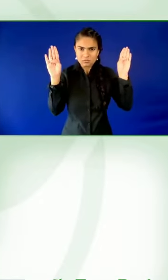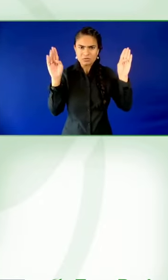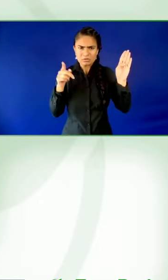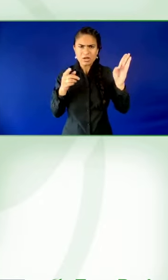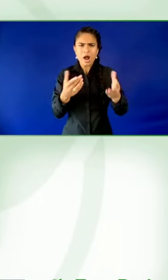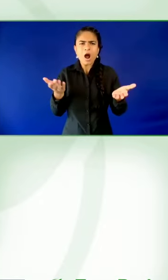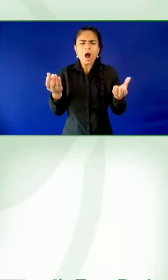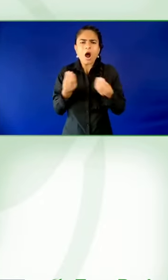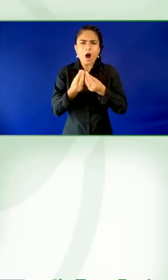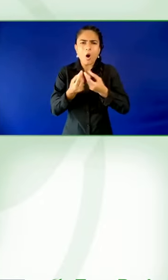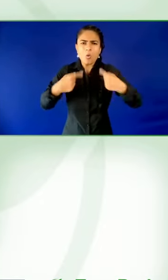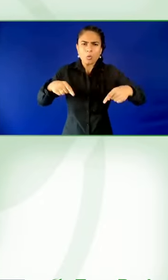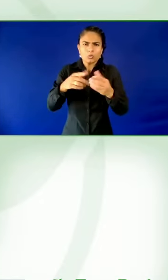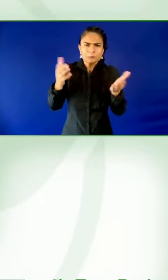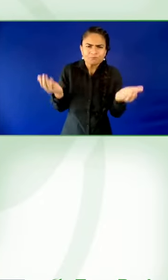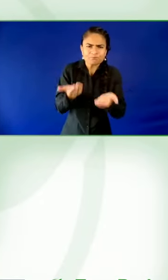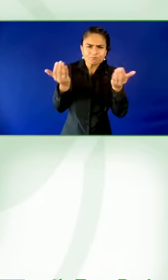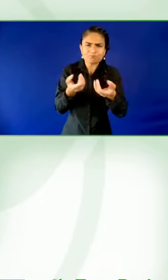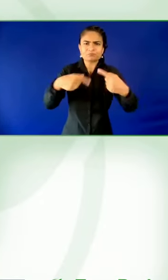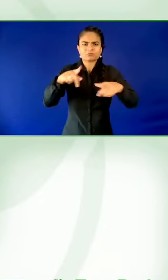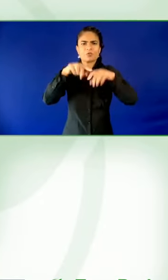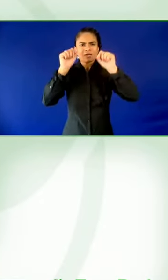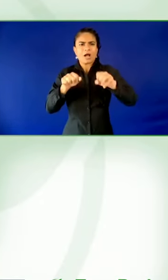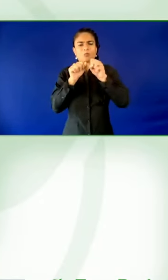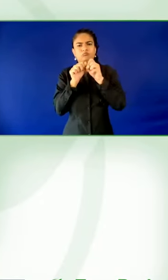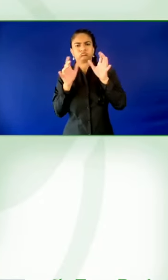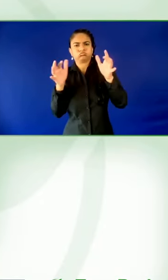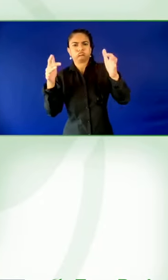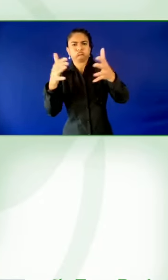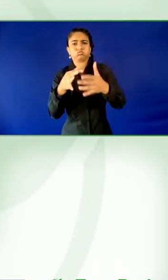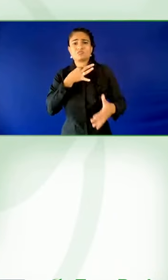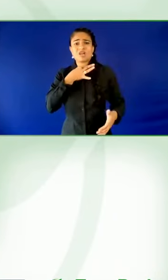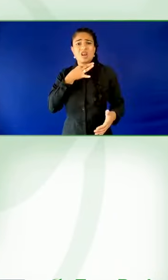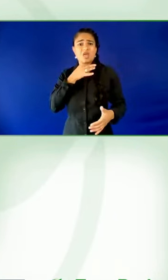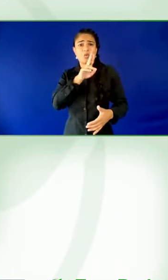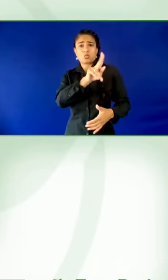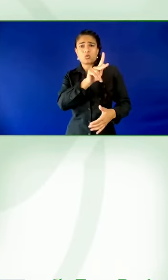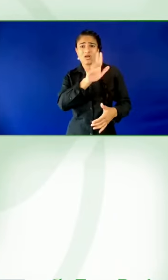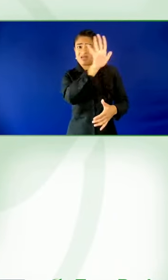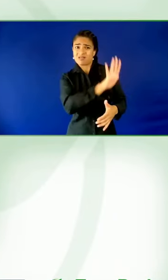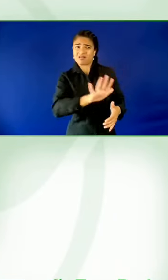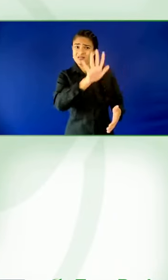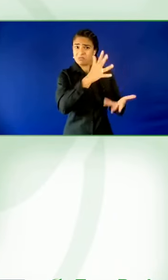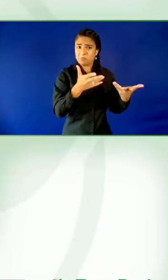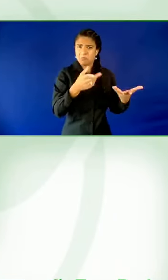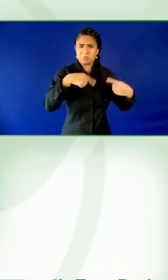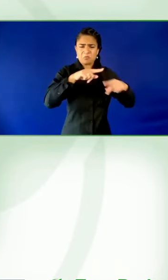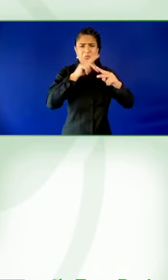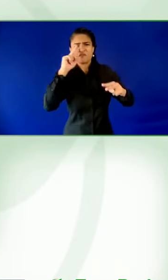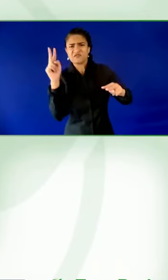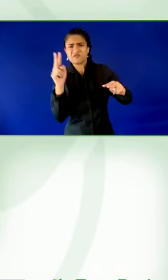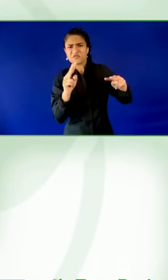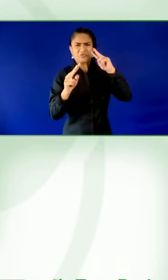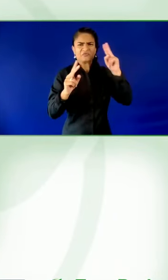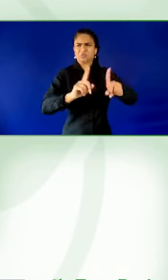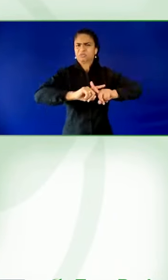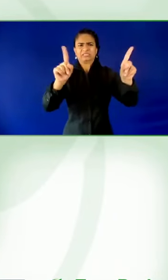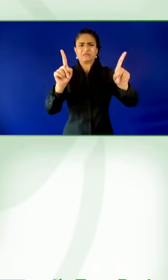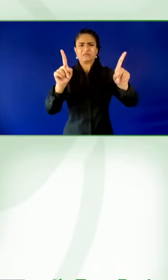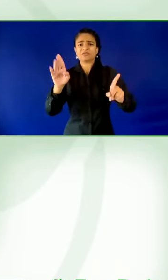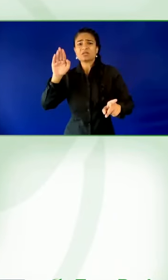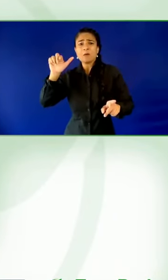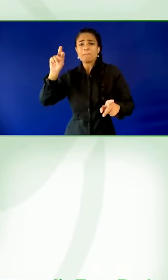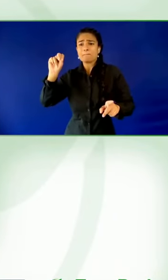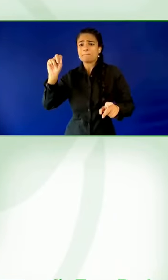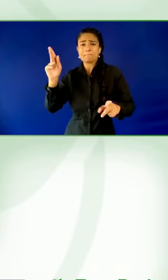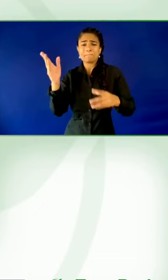ING and VTB, you know, are sharing best practice to improve things so that we don't have to start from scratch. But I don't